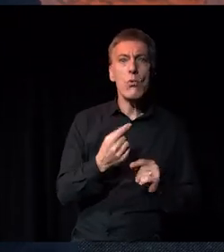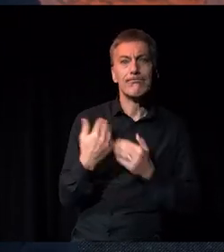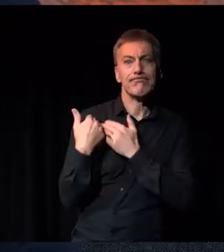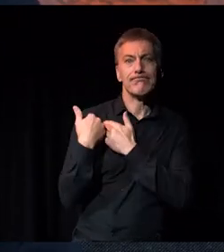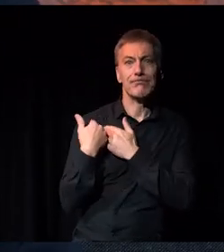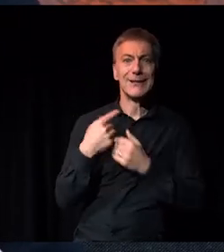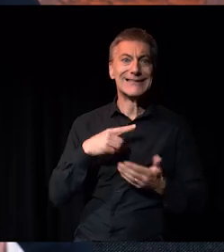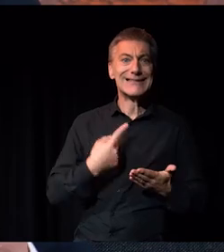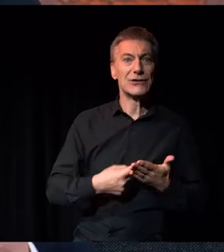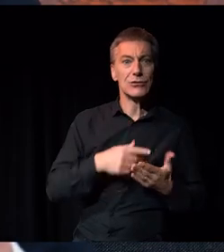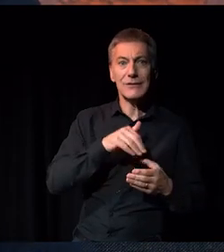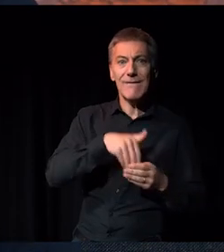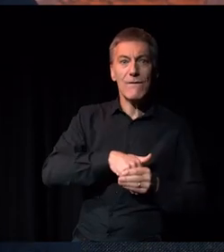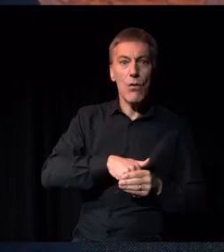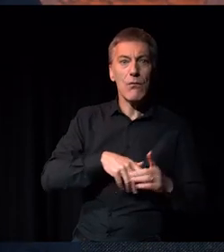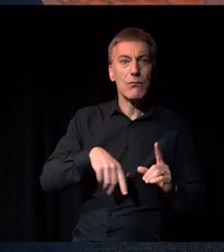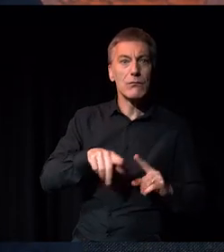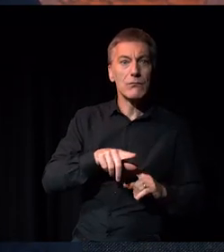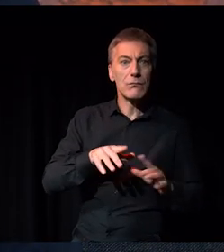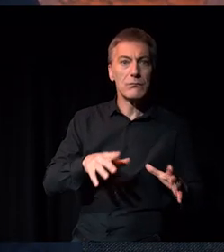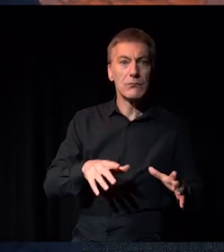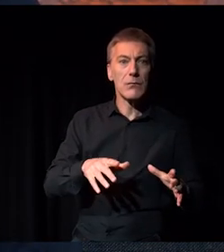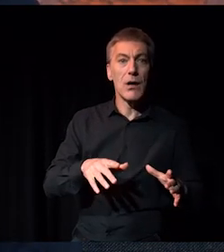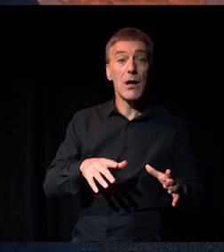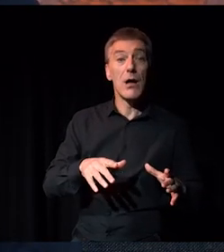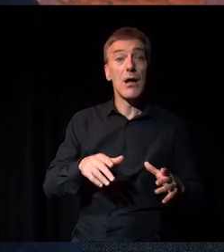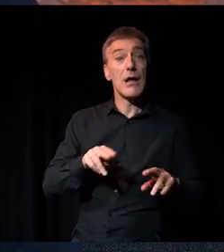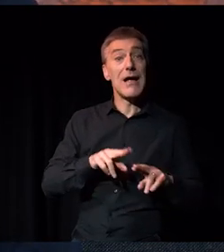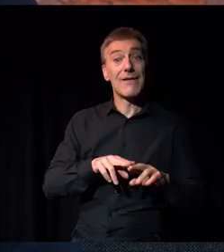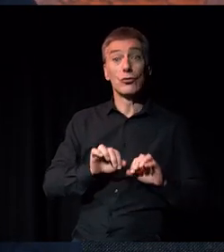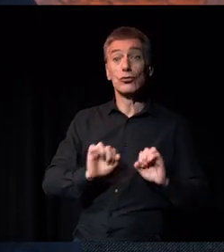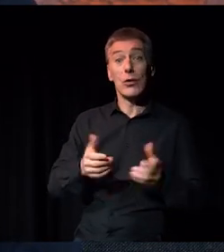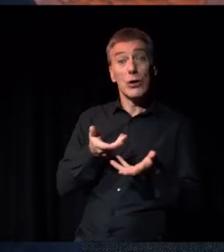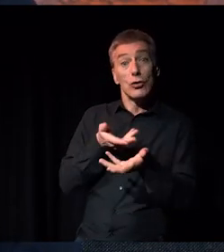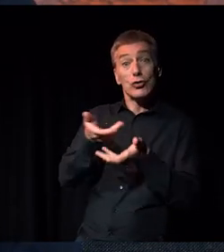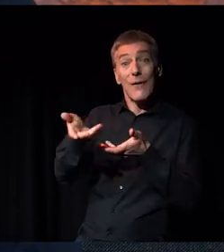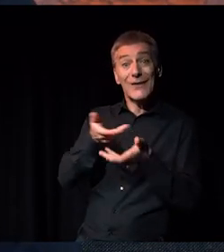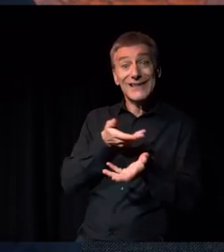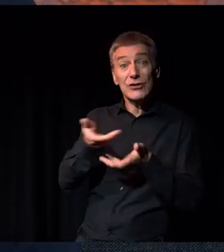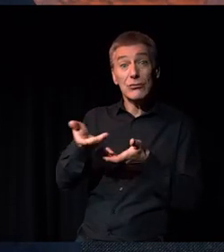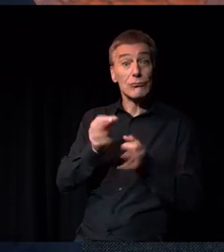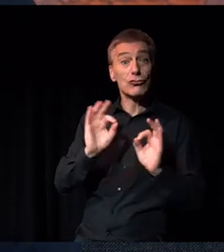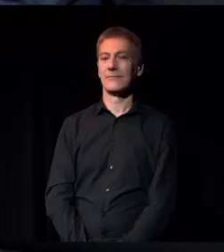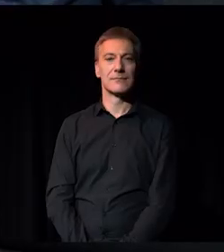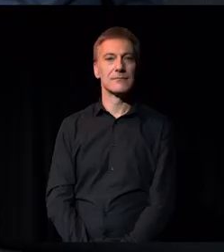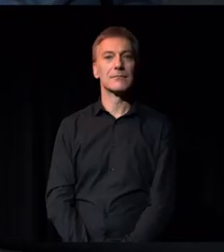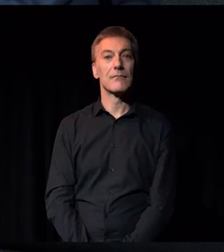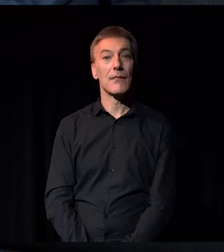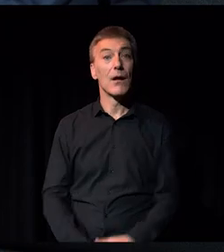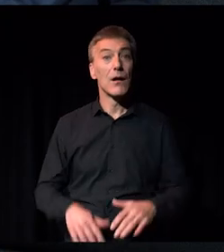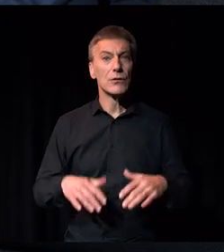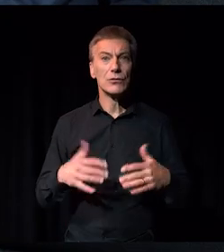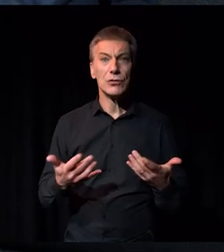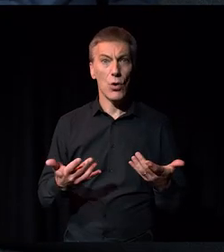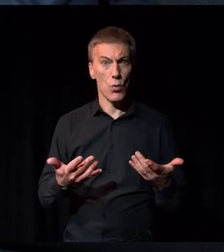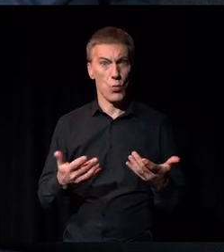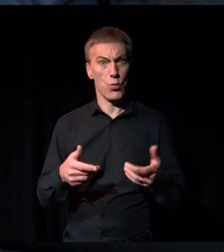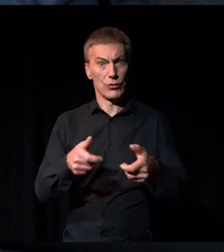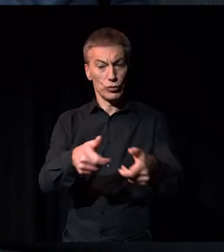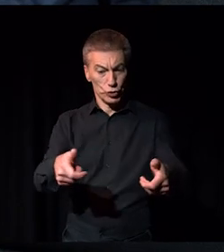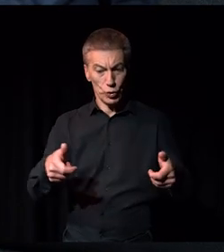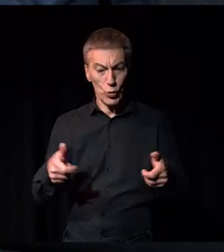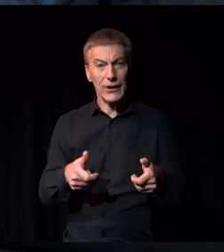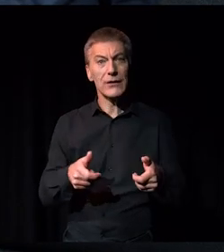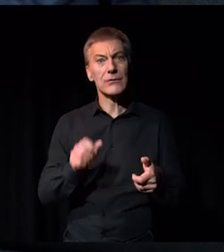But unless you are including them in the conversations, nothing will ever change internally. And so following the toolkit,